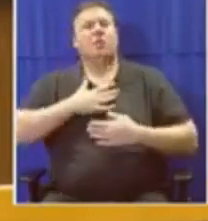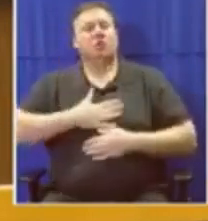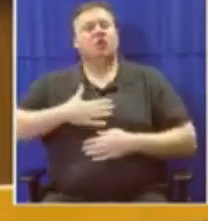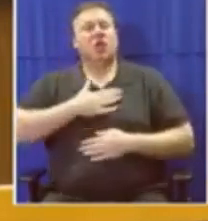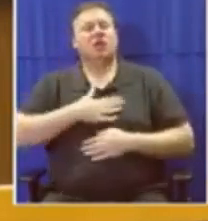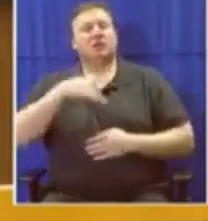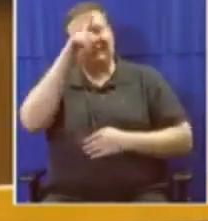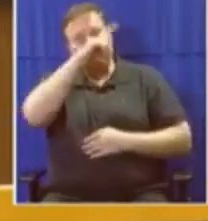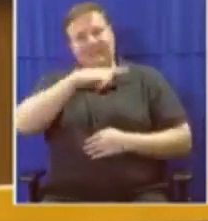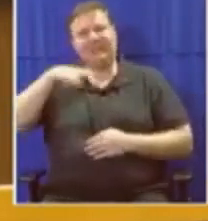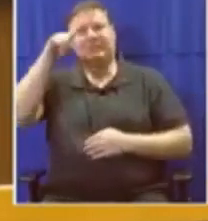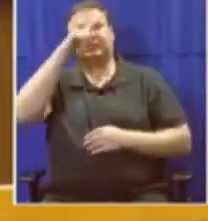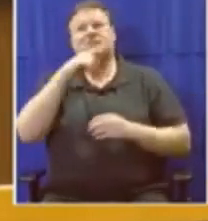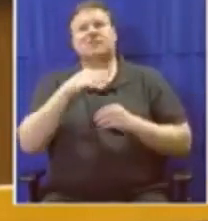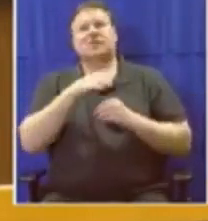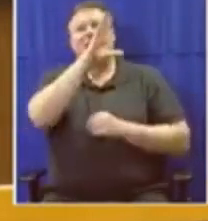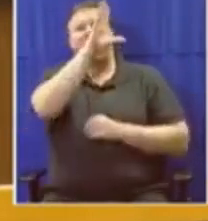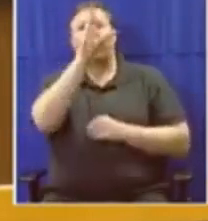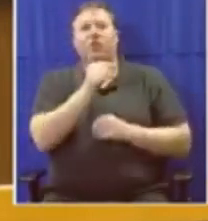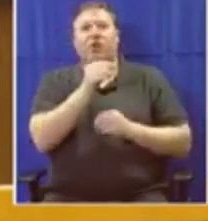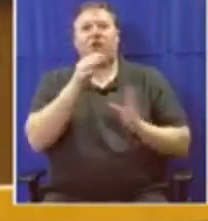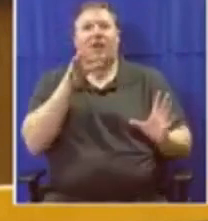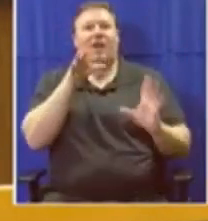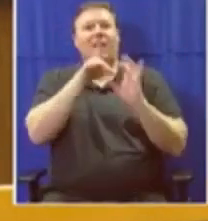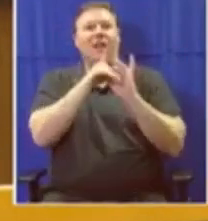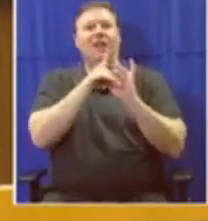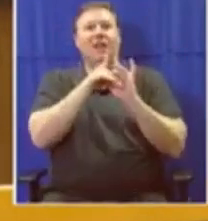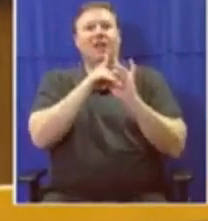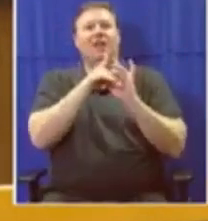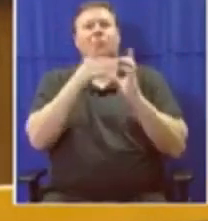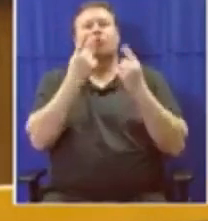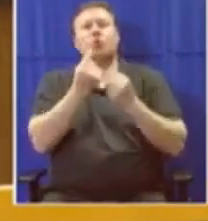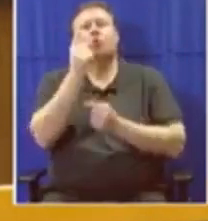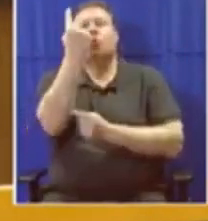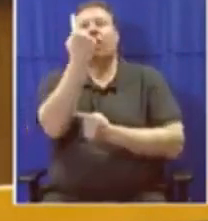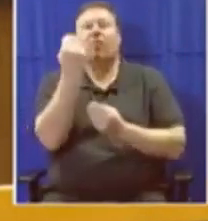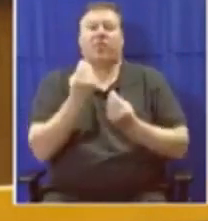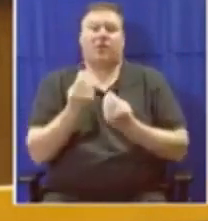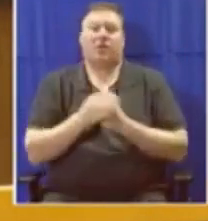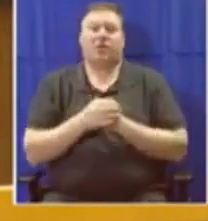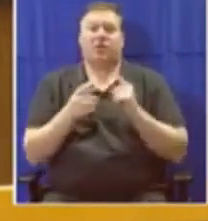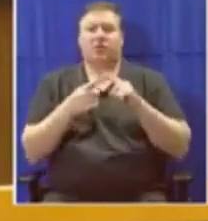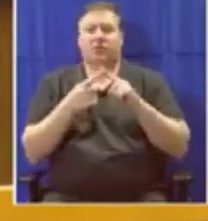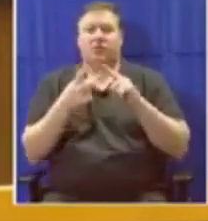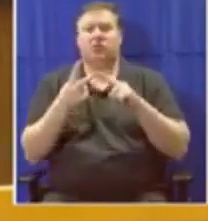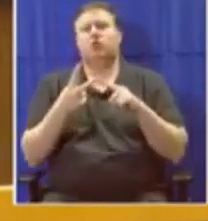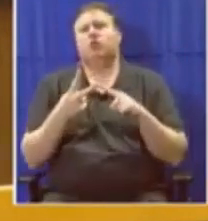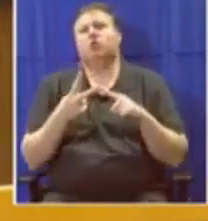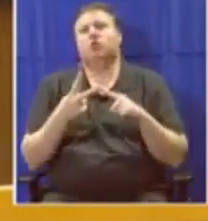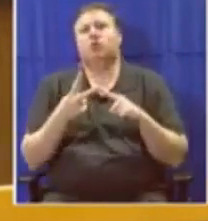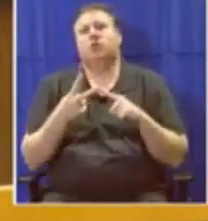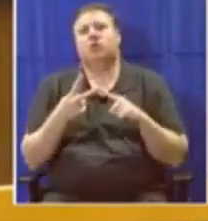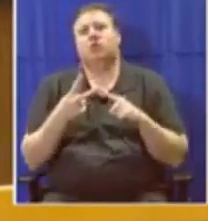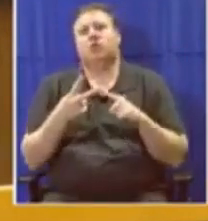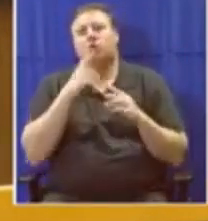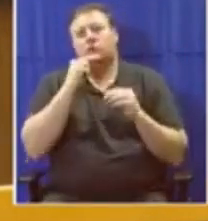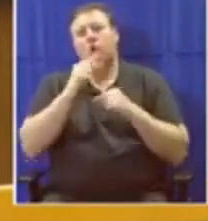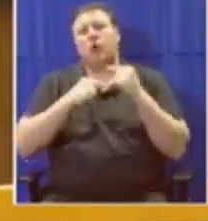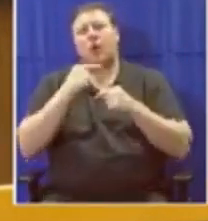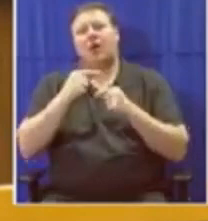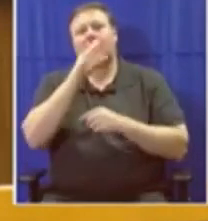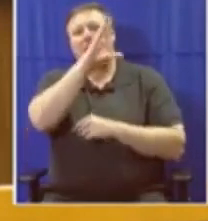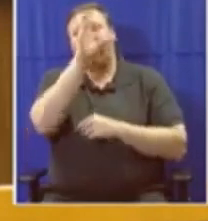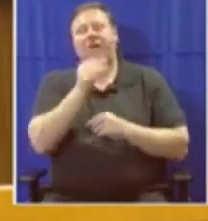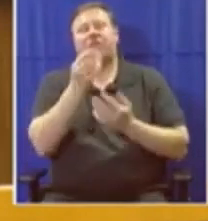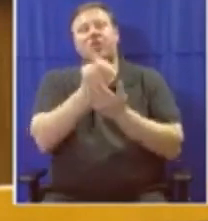region an African continent is linked and should happen as one thing. Number two, we must begin to talk about African